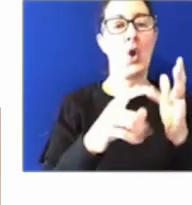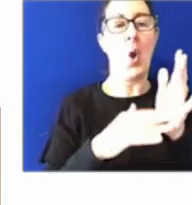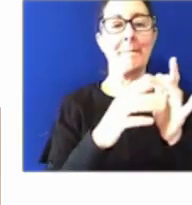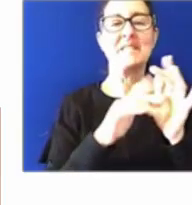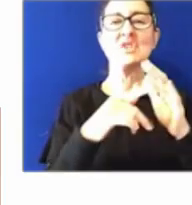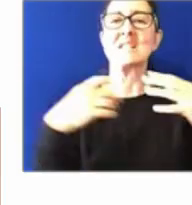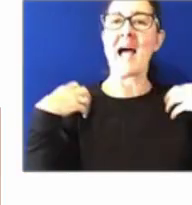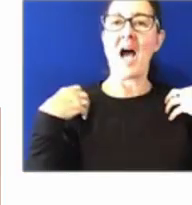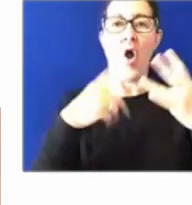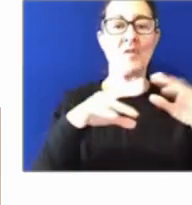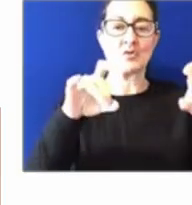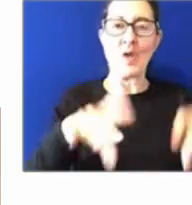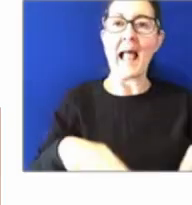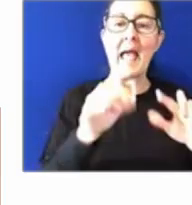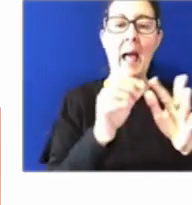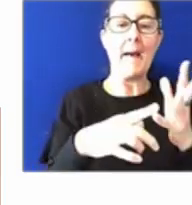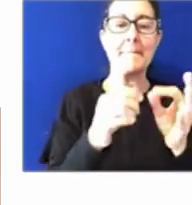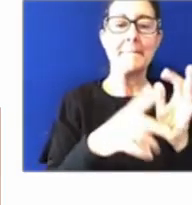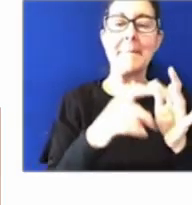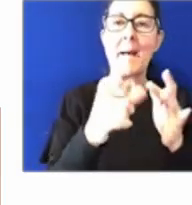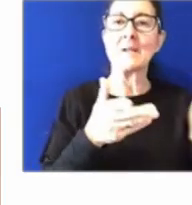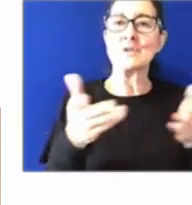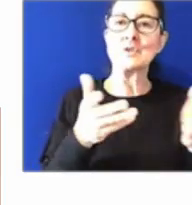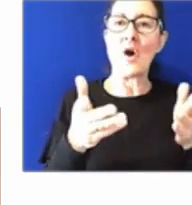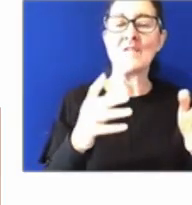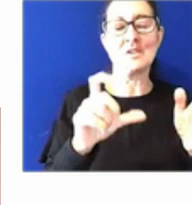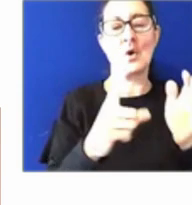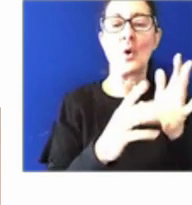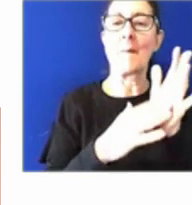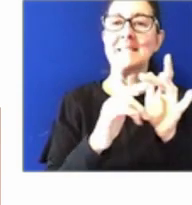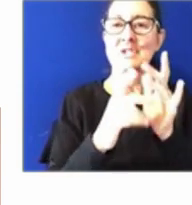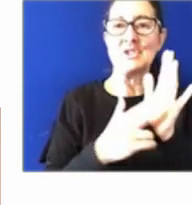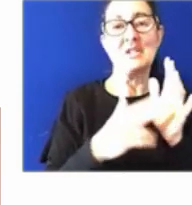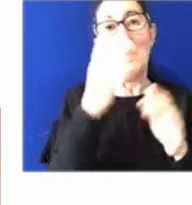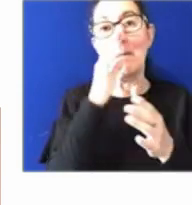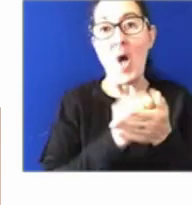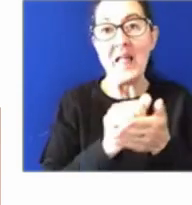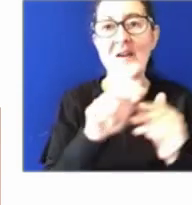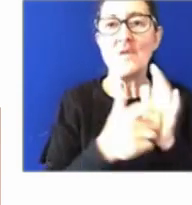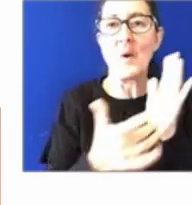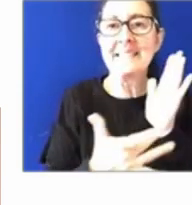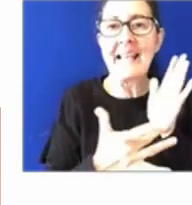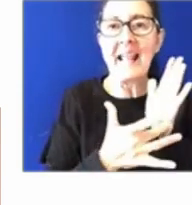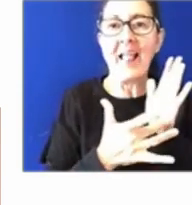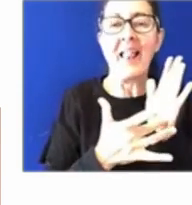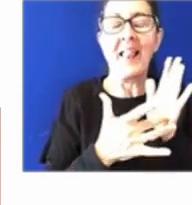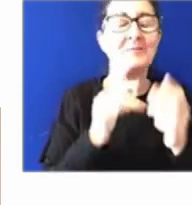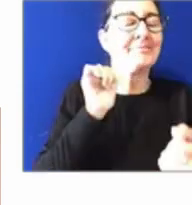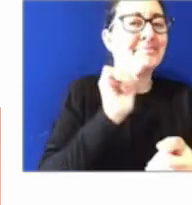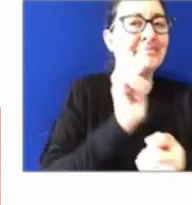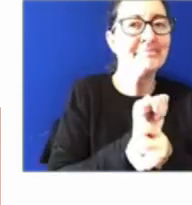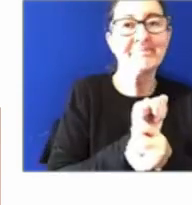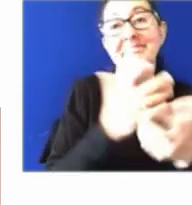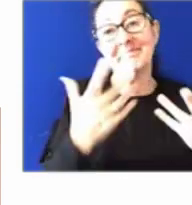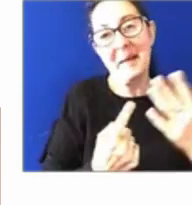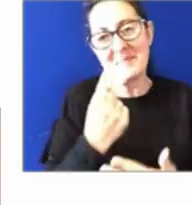Apologies for those technical glitches, but this is just what happens and we're just going to roll with it. So, I just wanted to say thanks to Mark. He